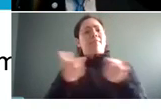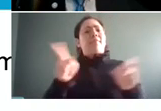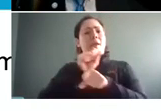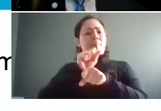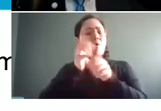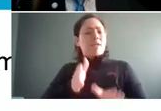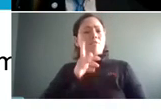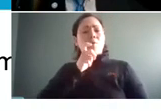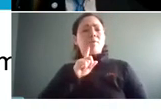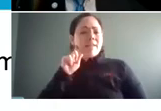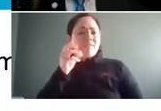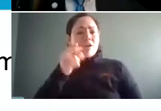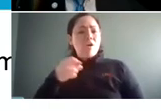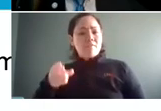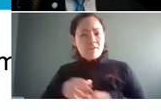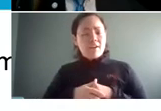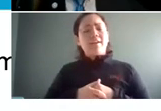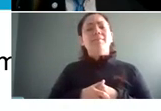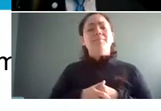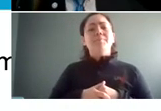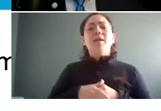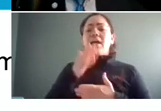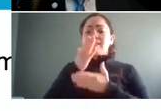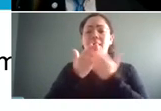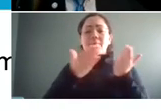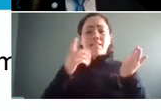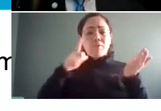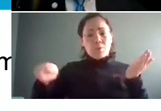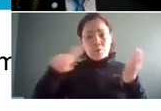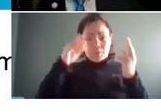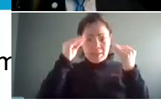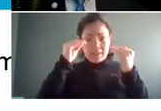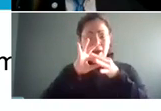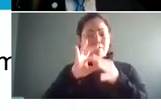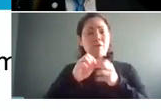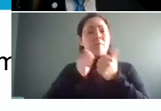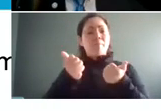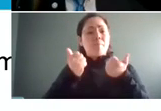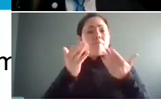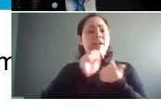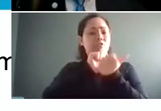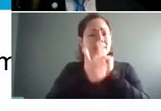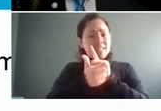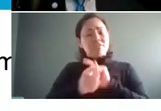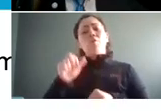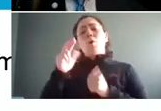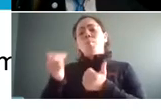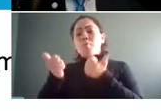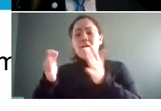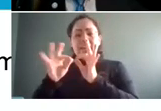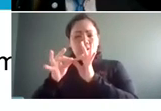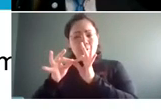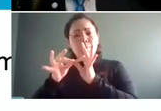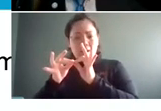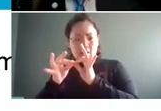so just a couple of things to think about as far as providing translation or interpreting for some of these